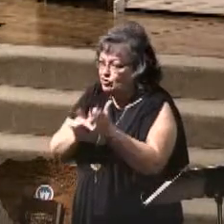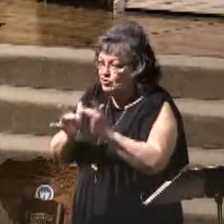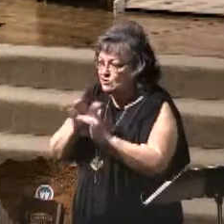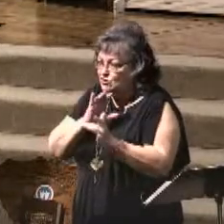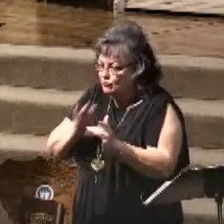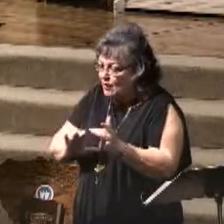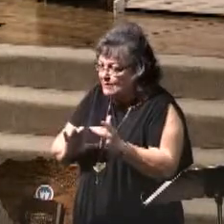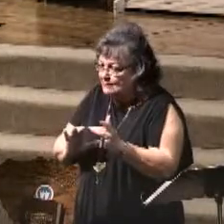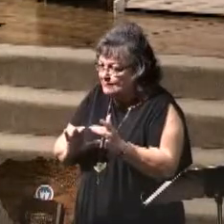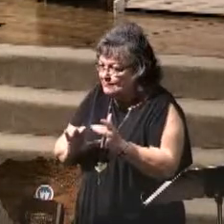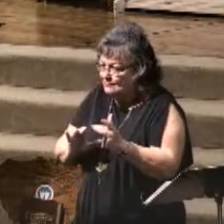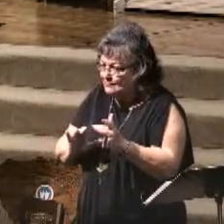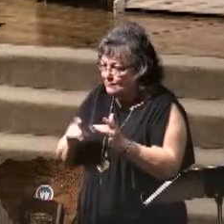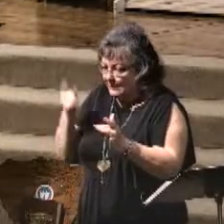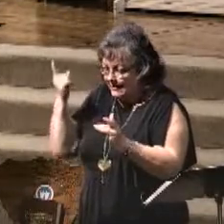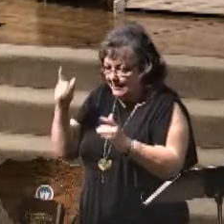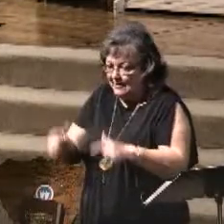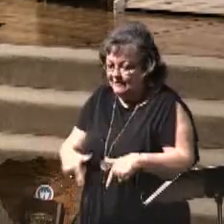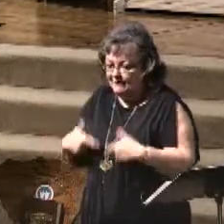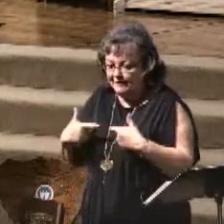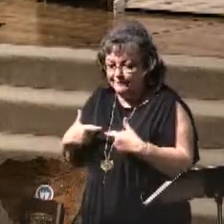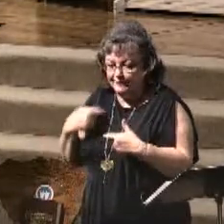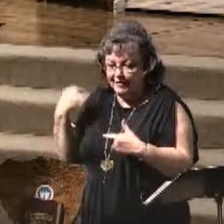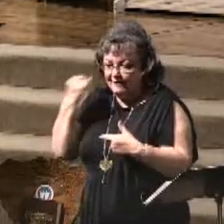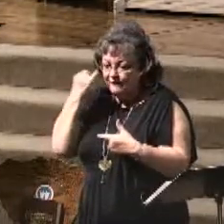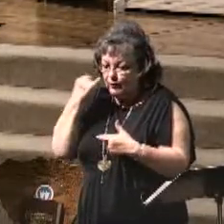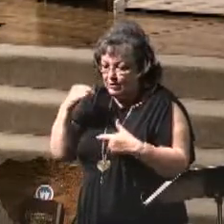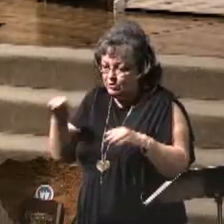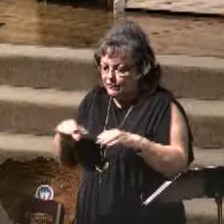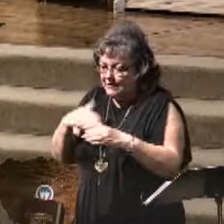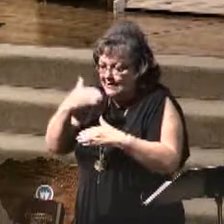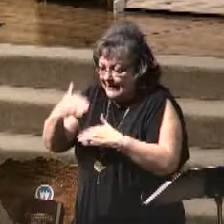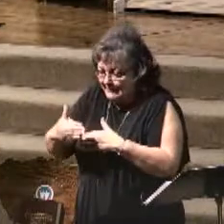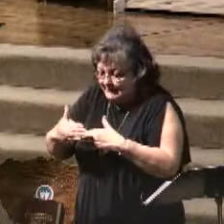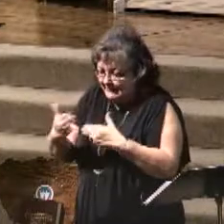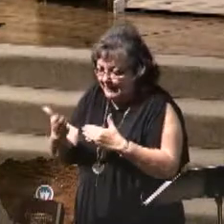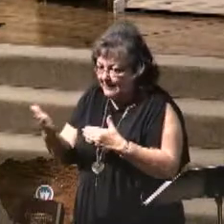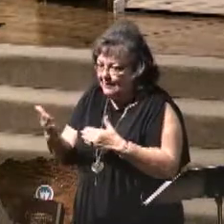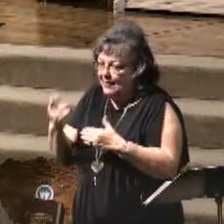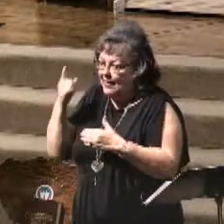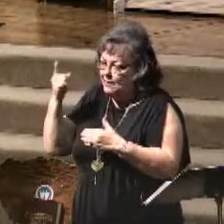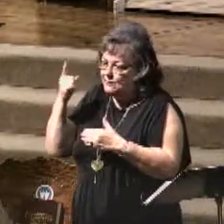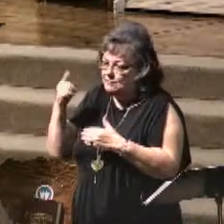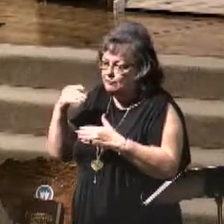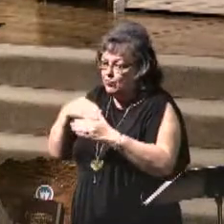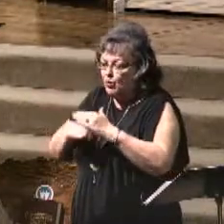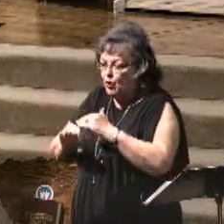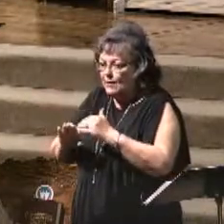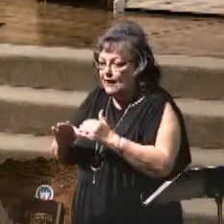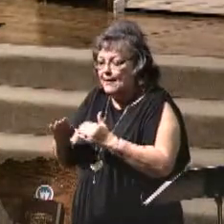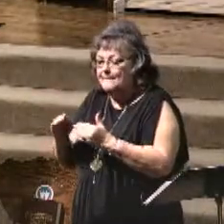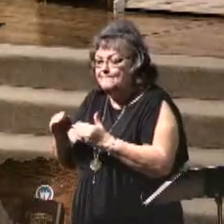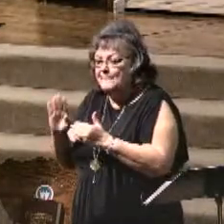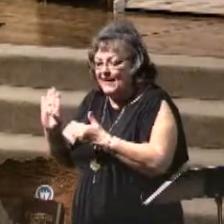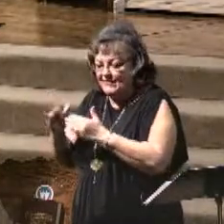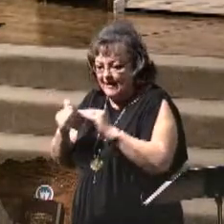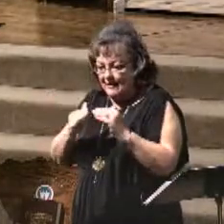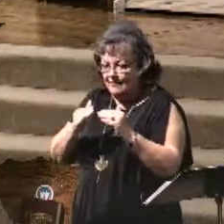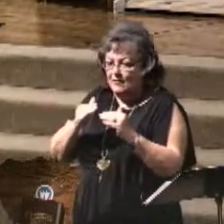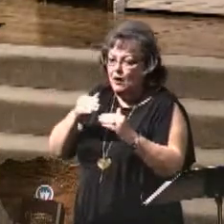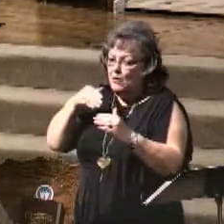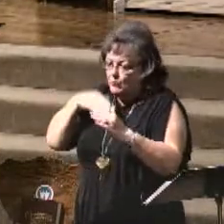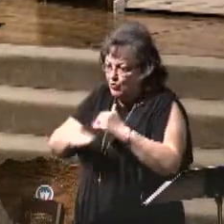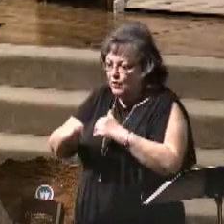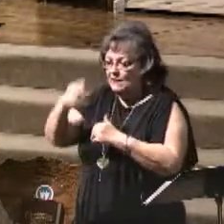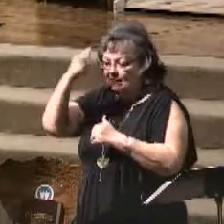he walked this earth. And if we take the next step, and we find that he was born in Bethlehem, he was born of a virgin, and we start